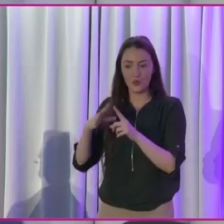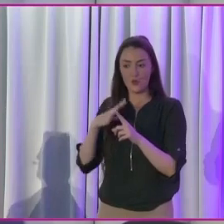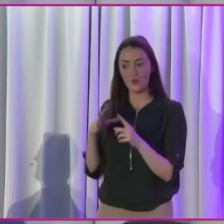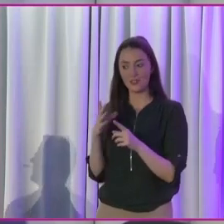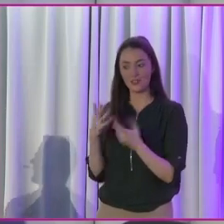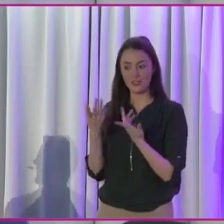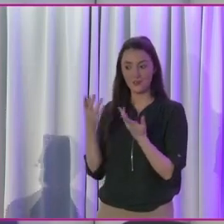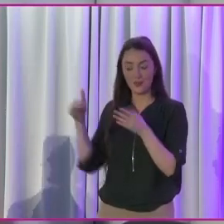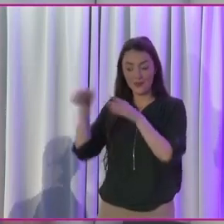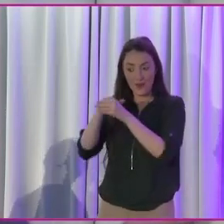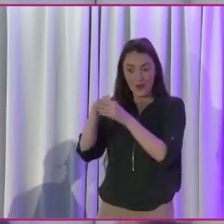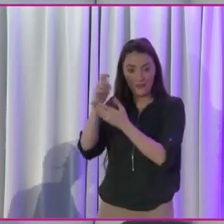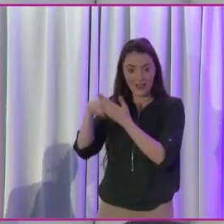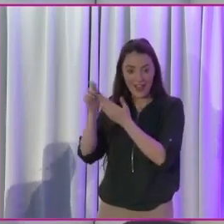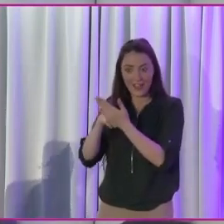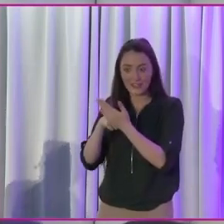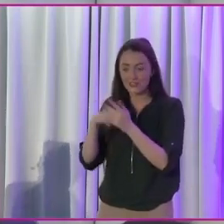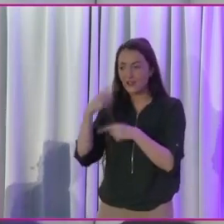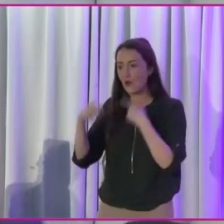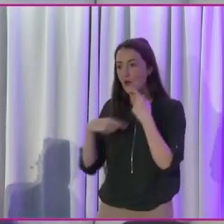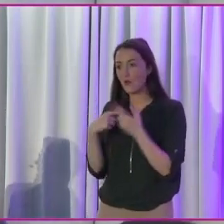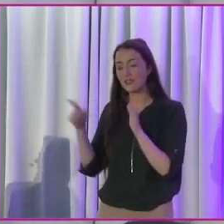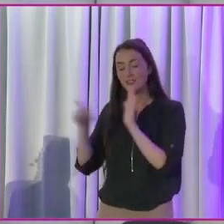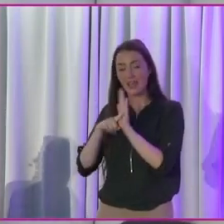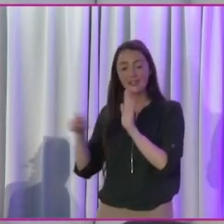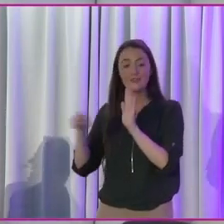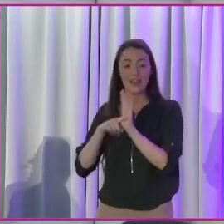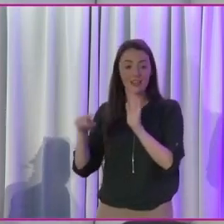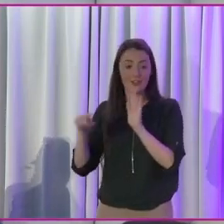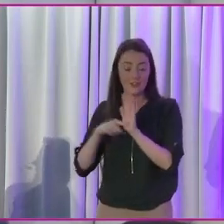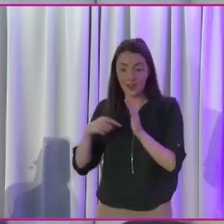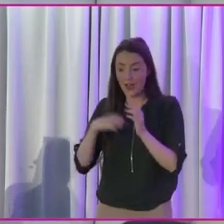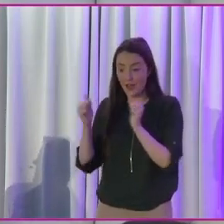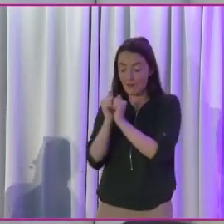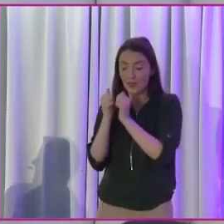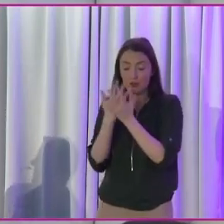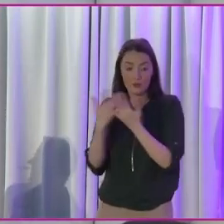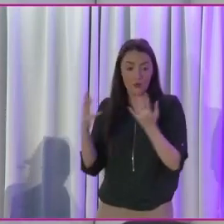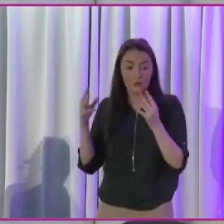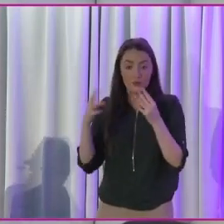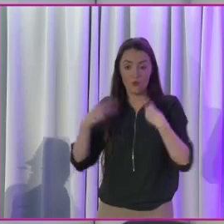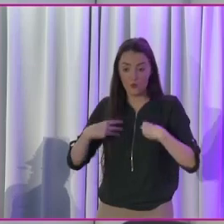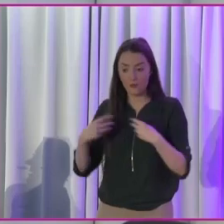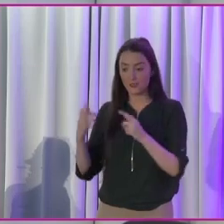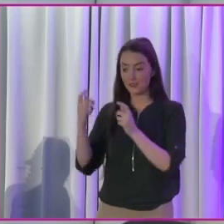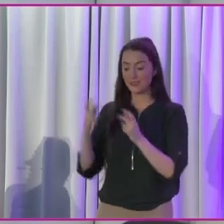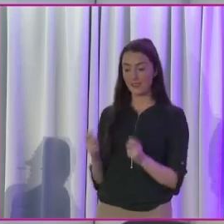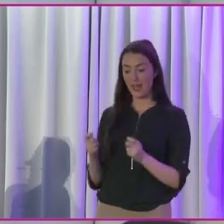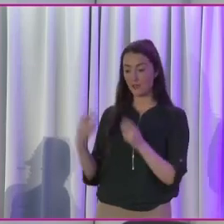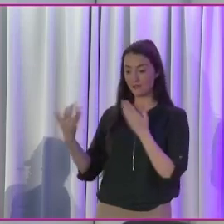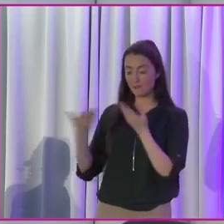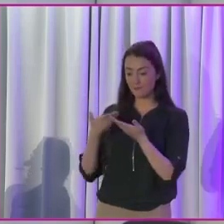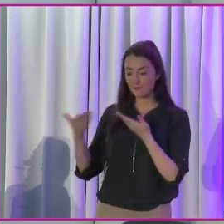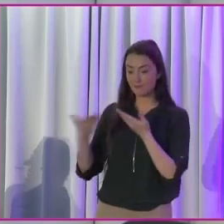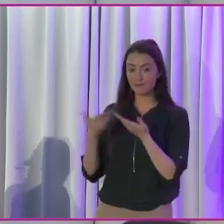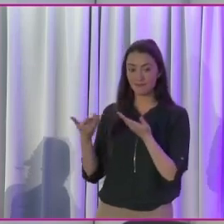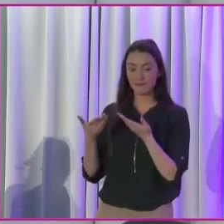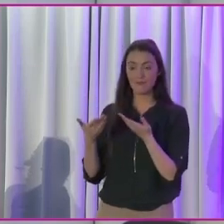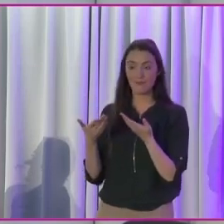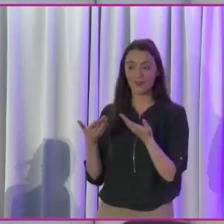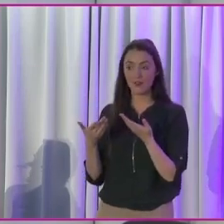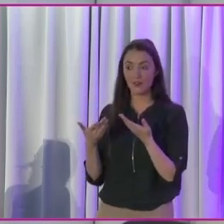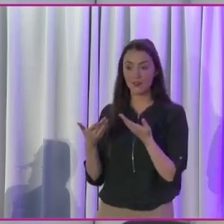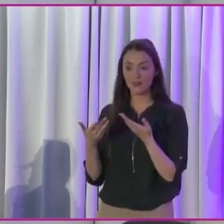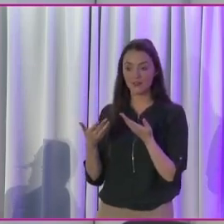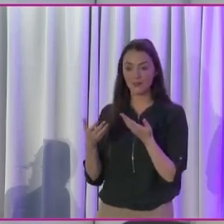election, would you? You know, it's almost the negative, like, so, I mean, I have met women and sat down and talked to them, and I've actually got, and I'm being,